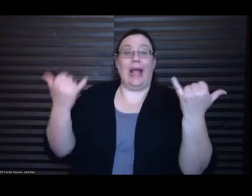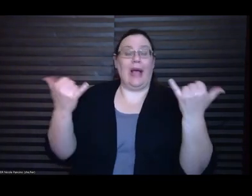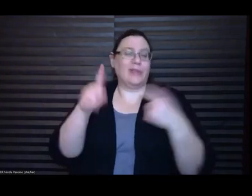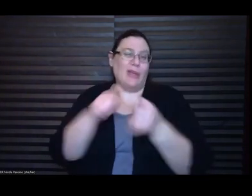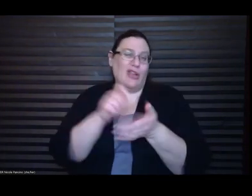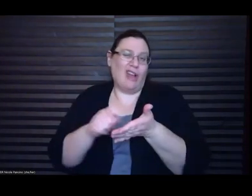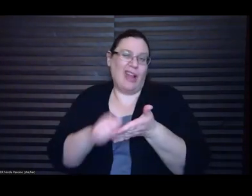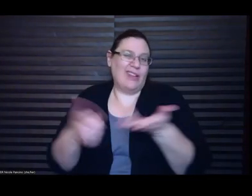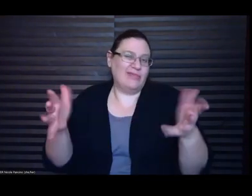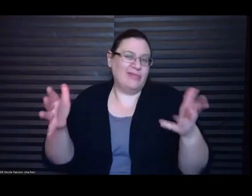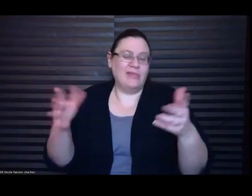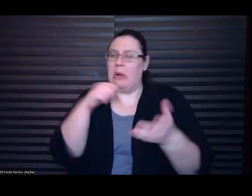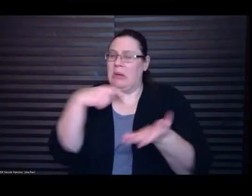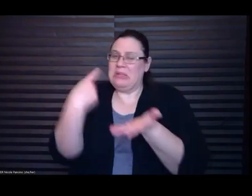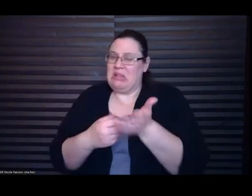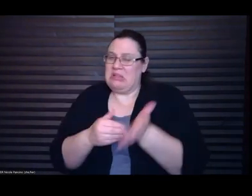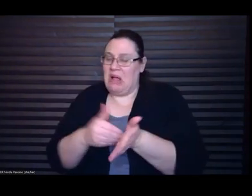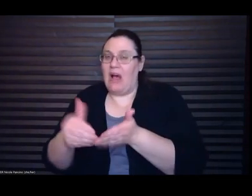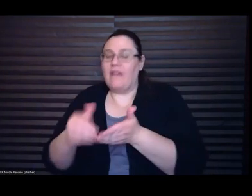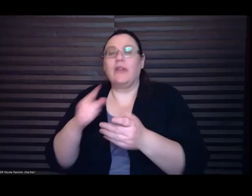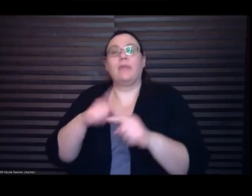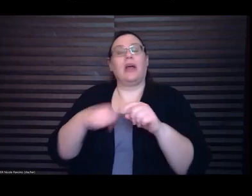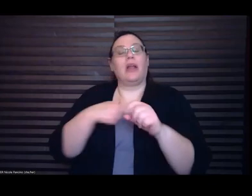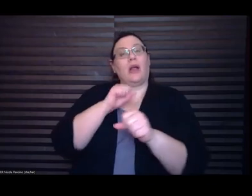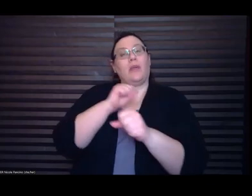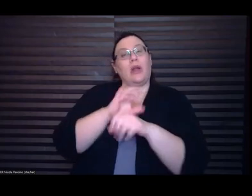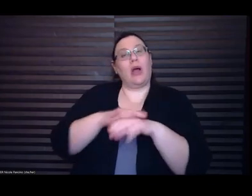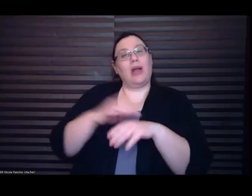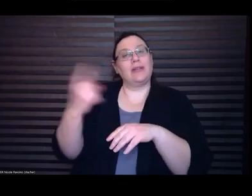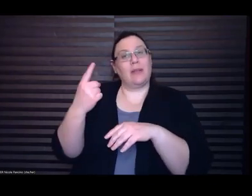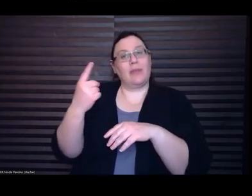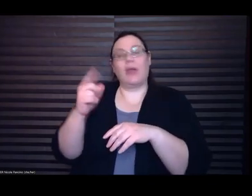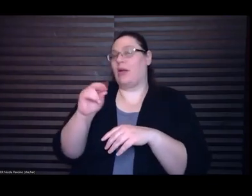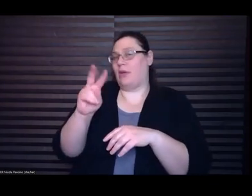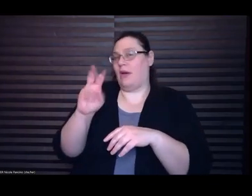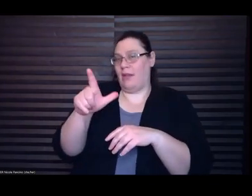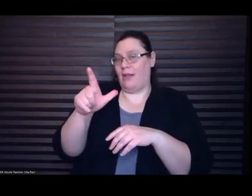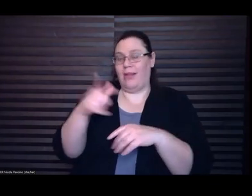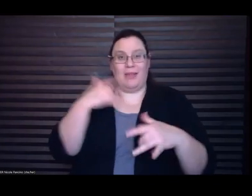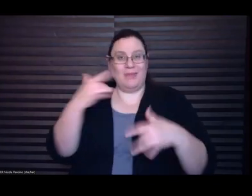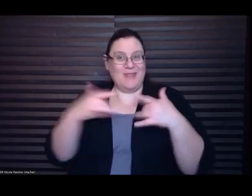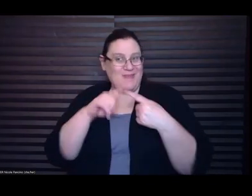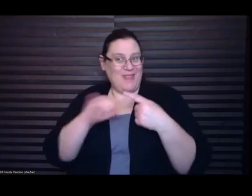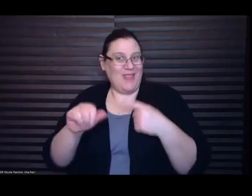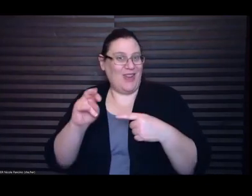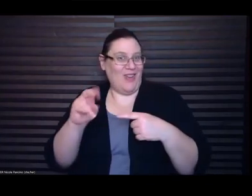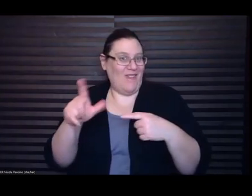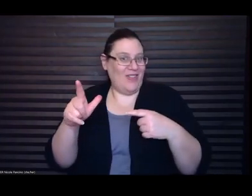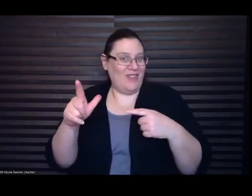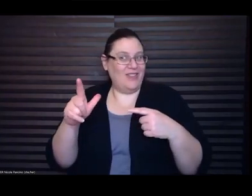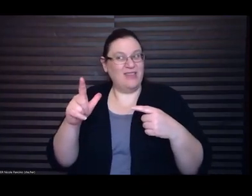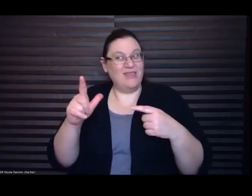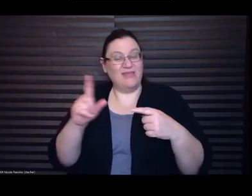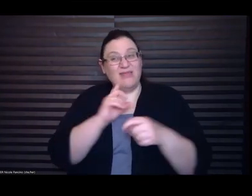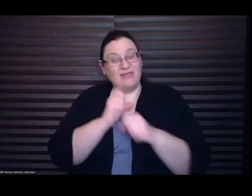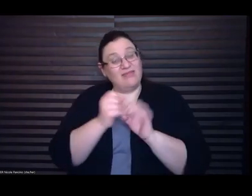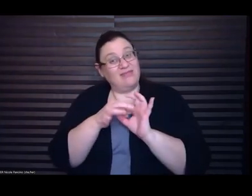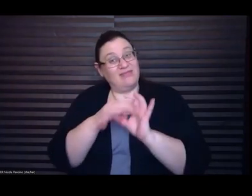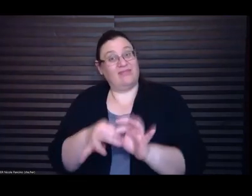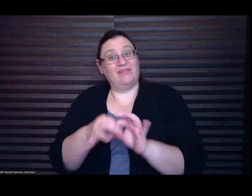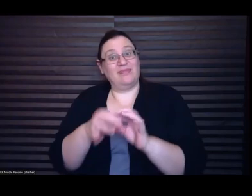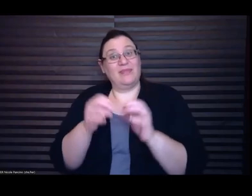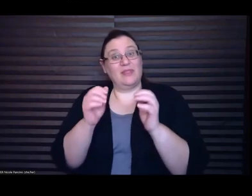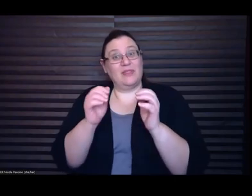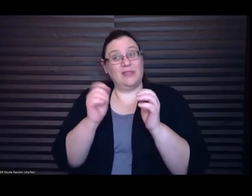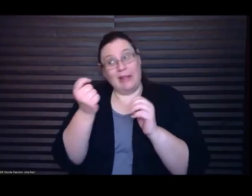I'm a novel I'm excited about now um that actually has to do uh a bit with faith ironically preface it